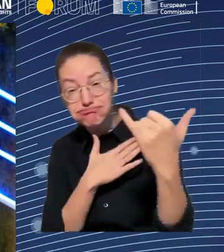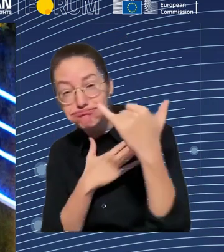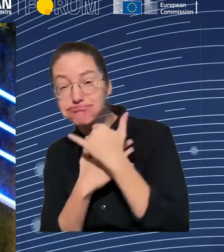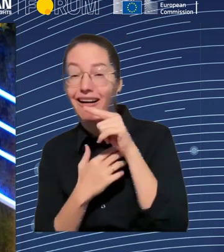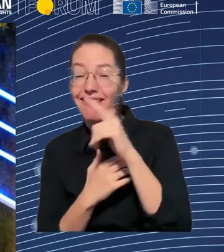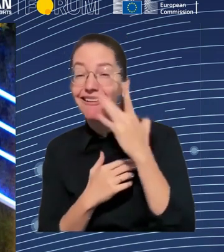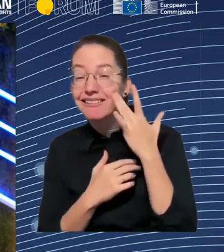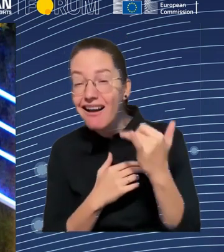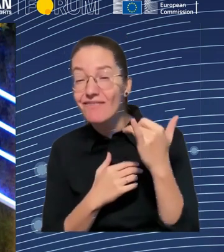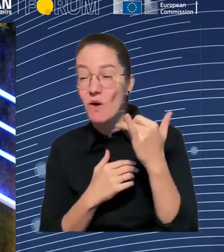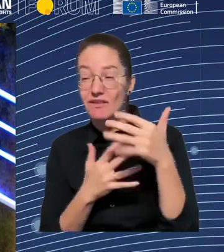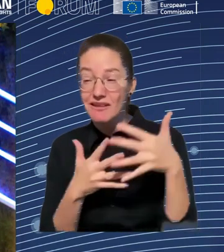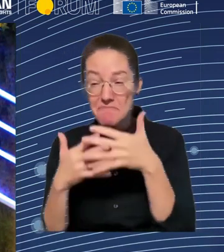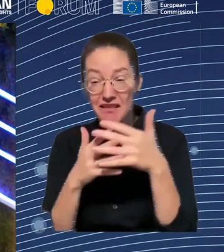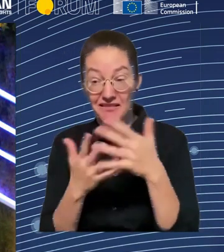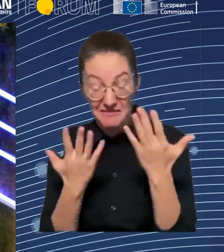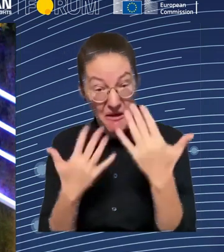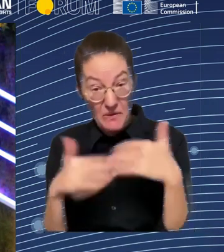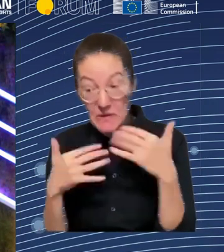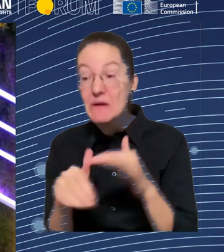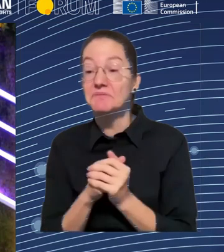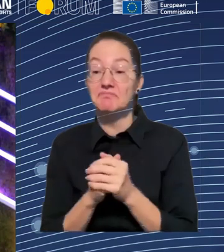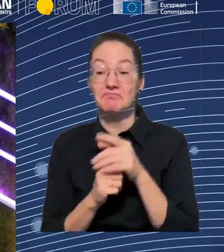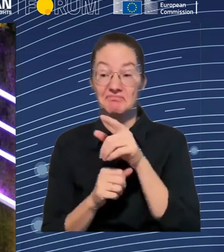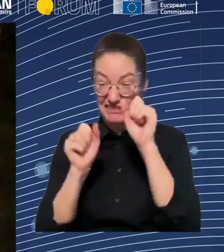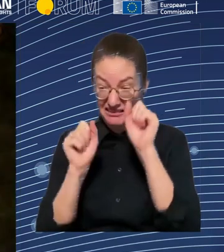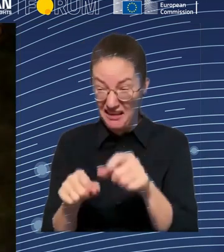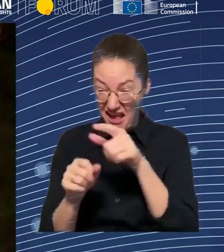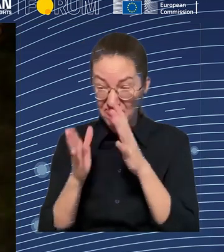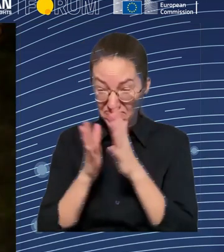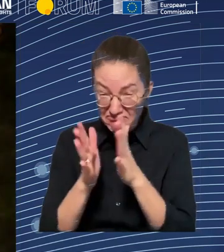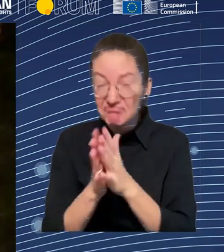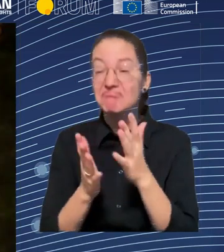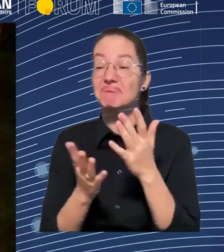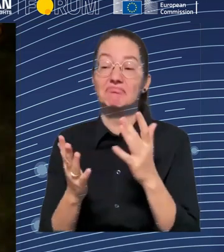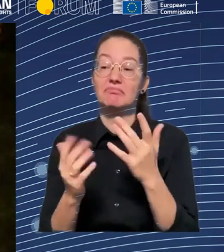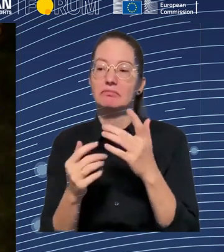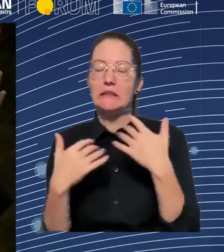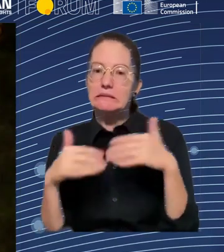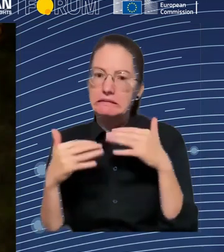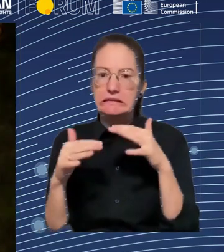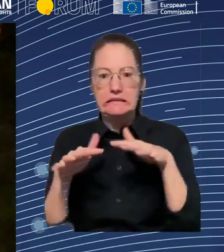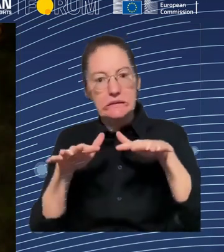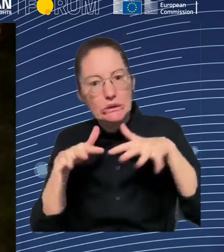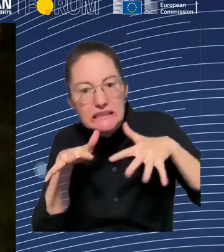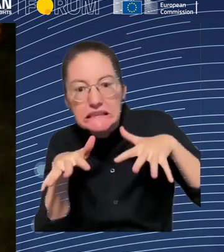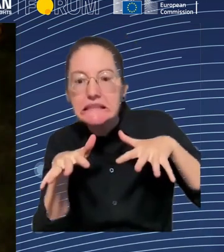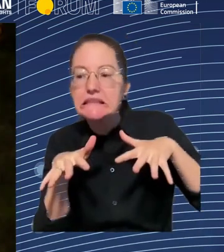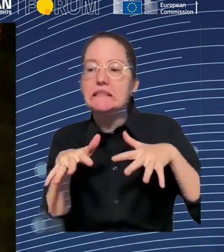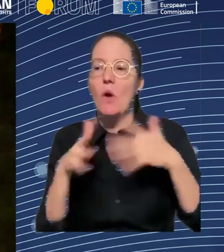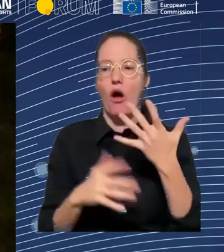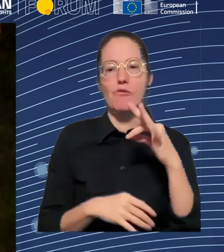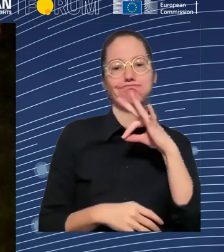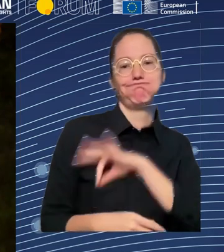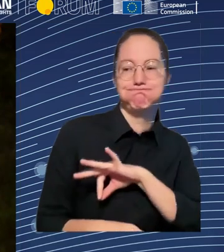U.S. perspective on the subject. Thank you. Happy to. And hello. I send greetings from California, the